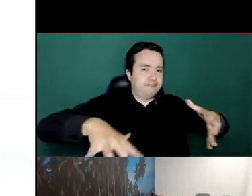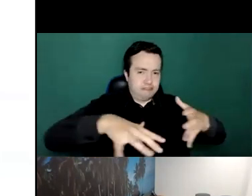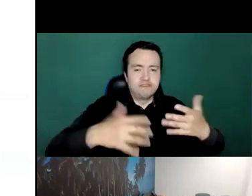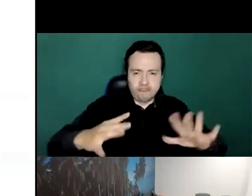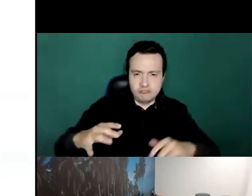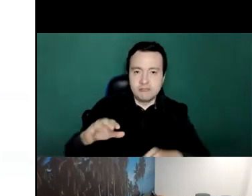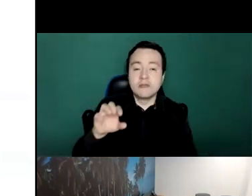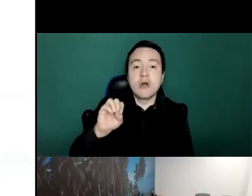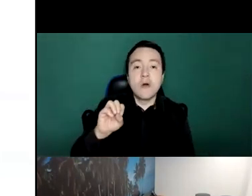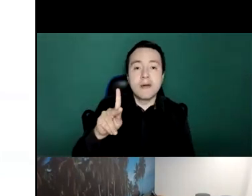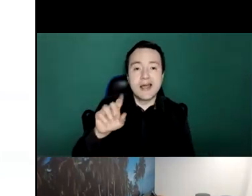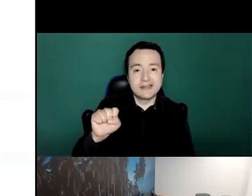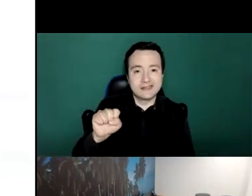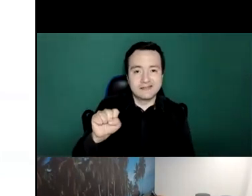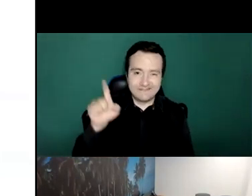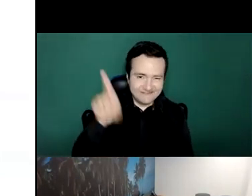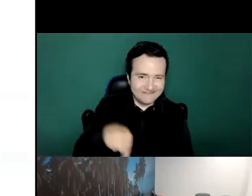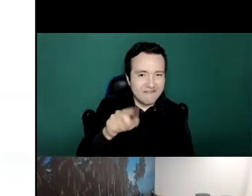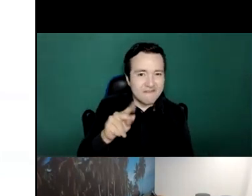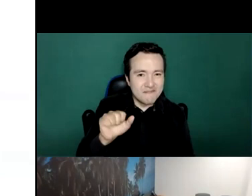working with